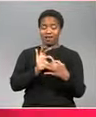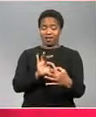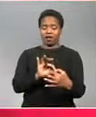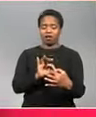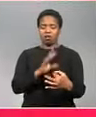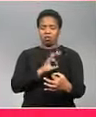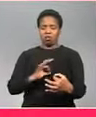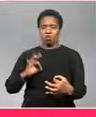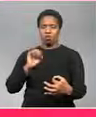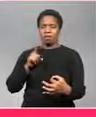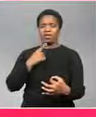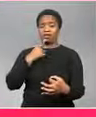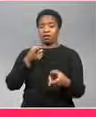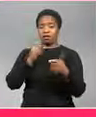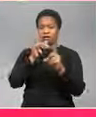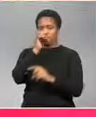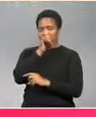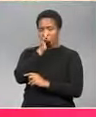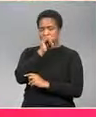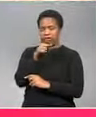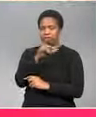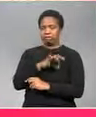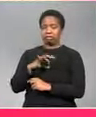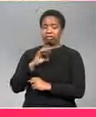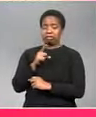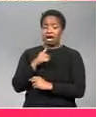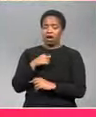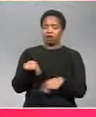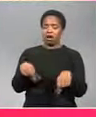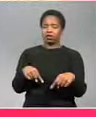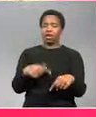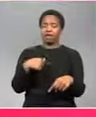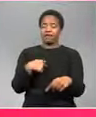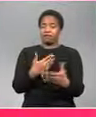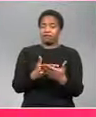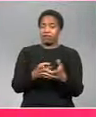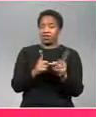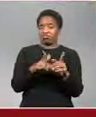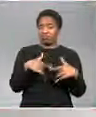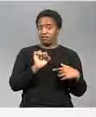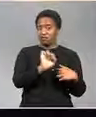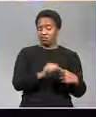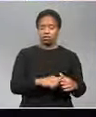of their statement referring to etekwini mayor zandile gumede as a gangster mayor